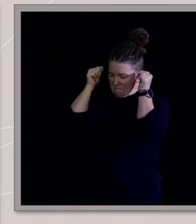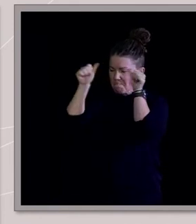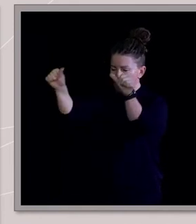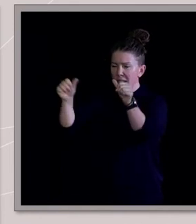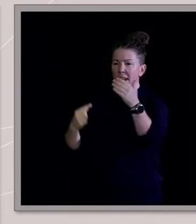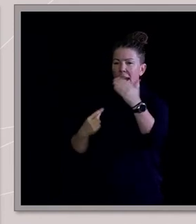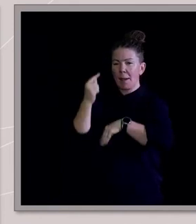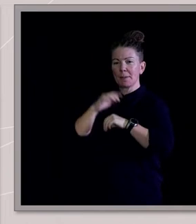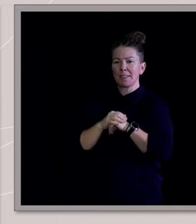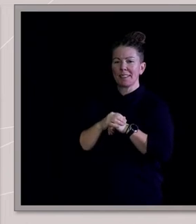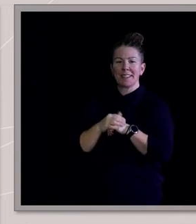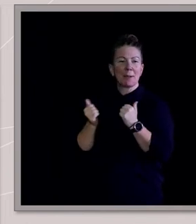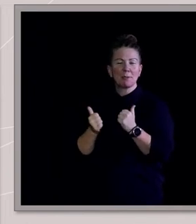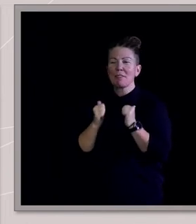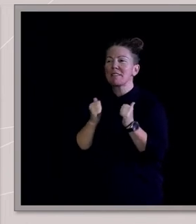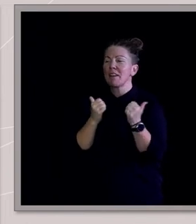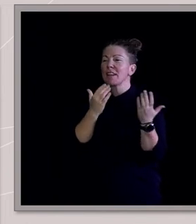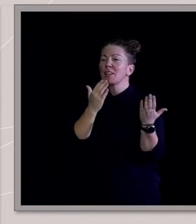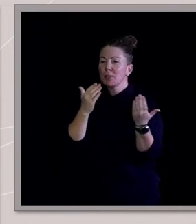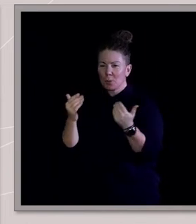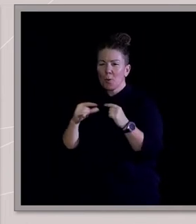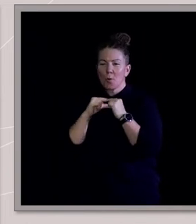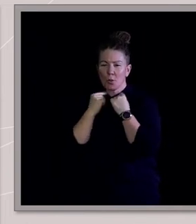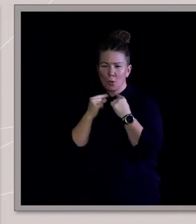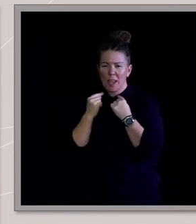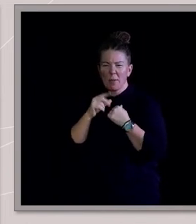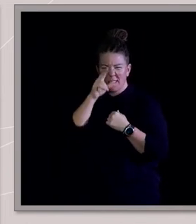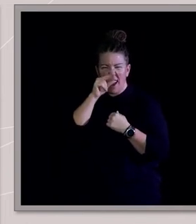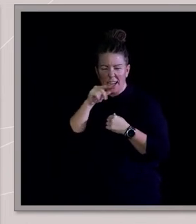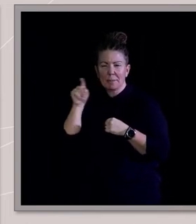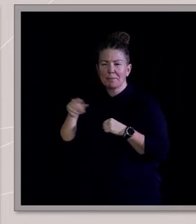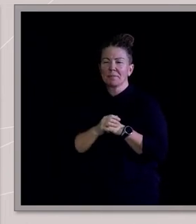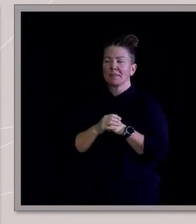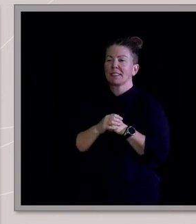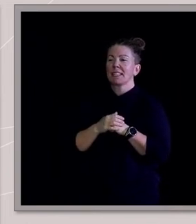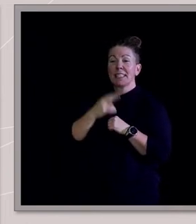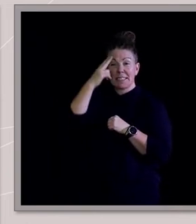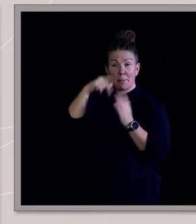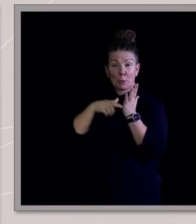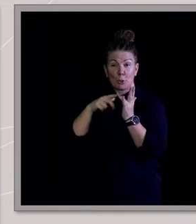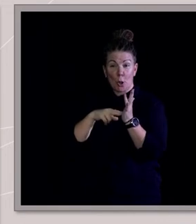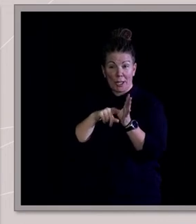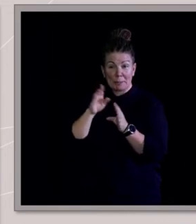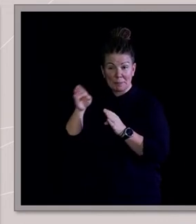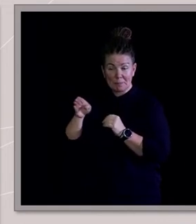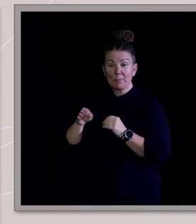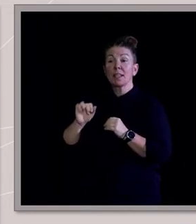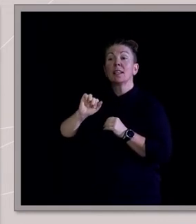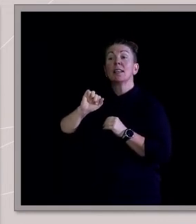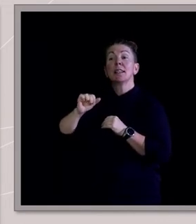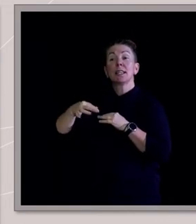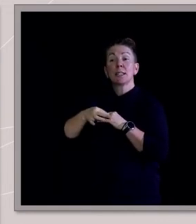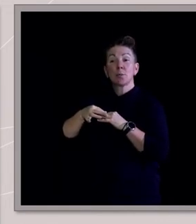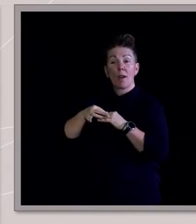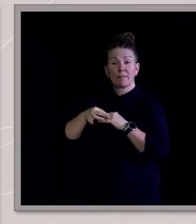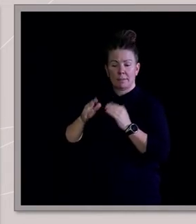There's this really cool youth pastor, Pastor Tony, and he had this lovely wife, Meg, and she got up and gave